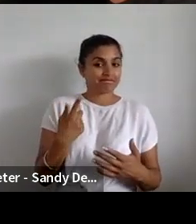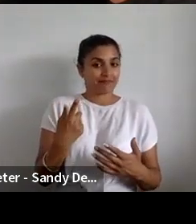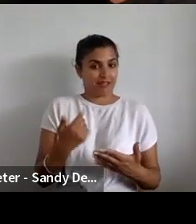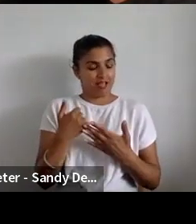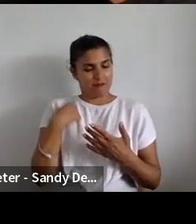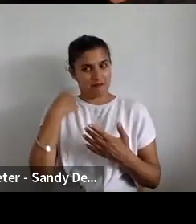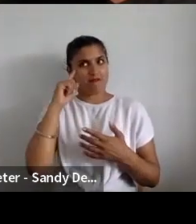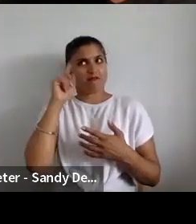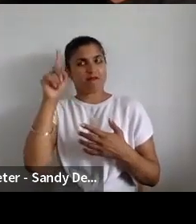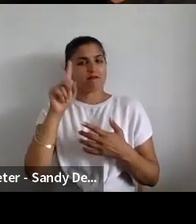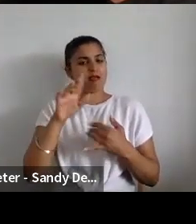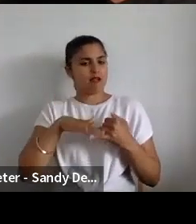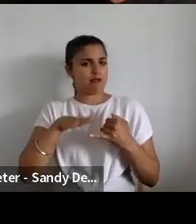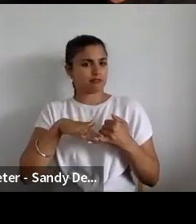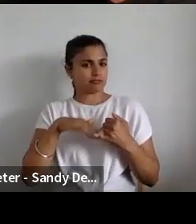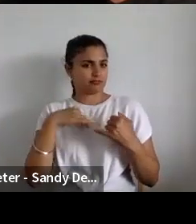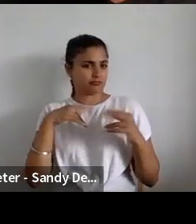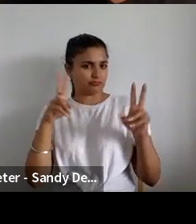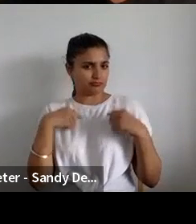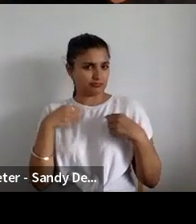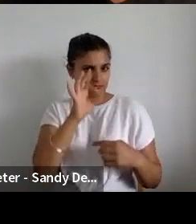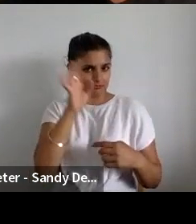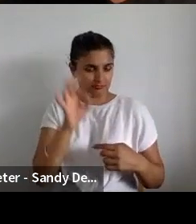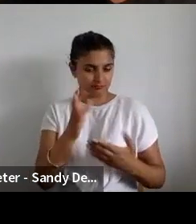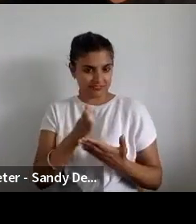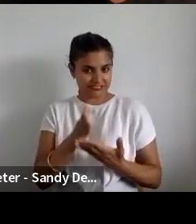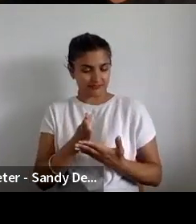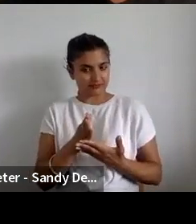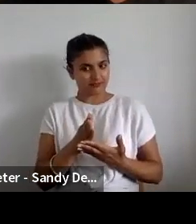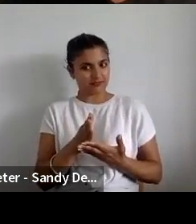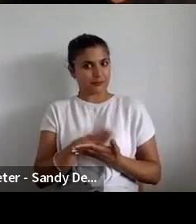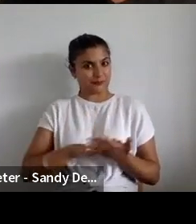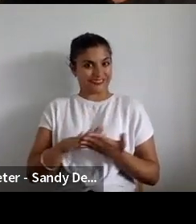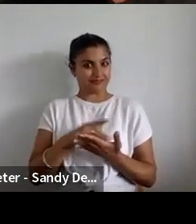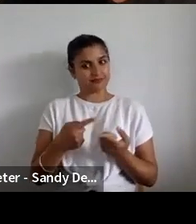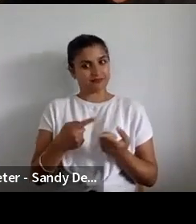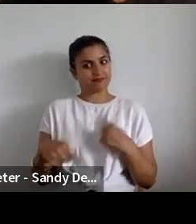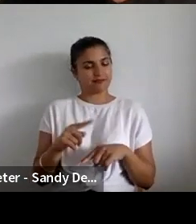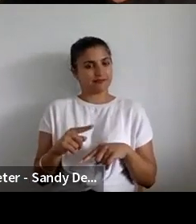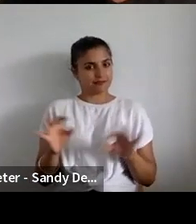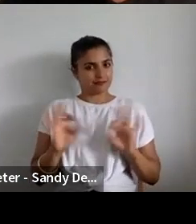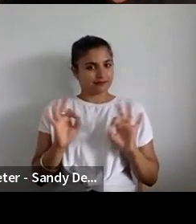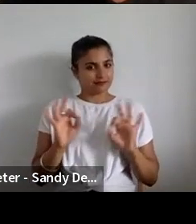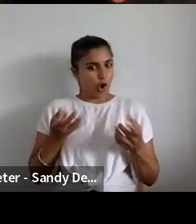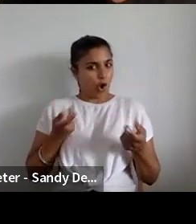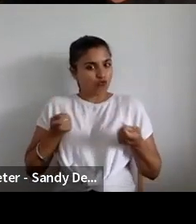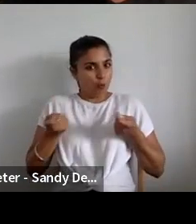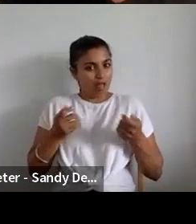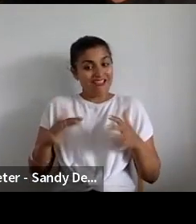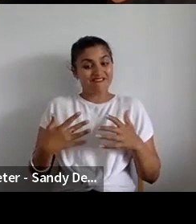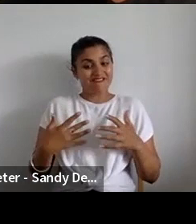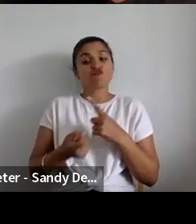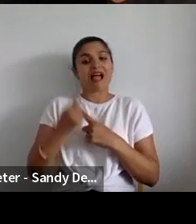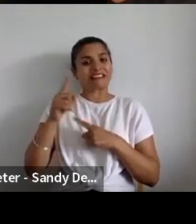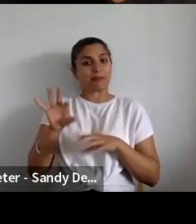random selection and essentially yet giving up. Some of some that curatorial control over who you're going to